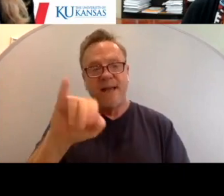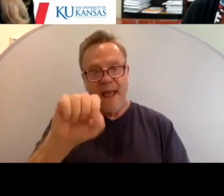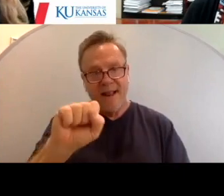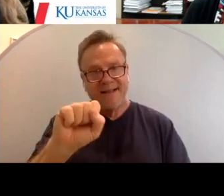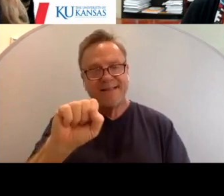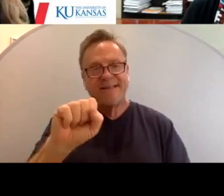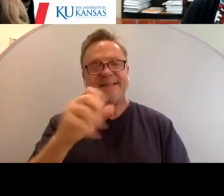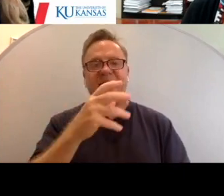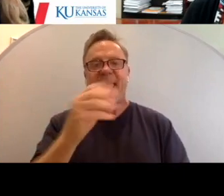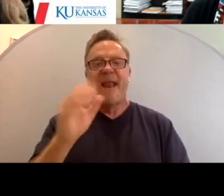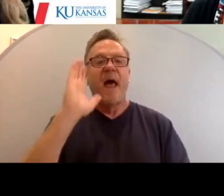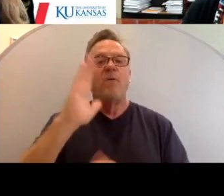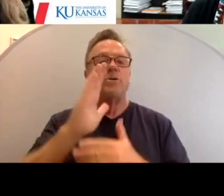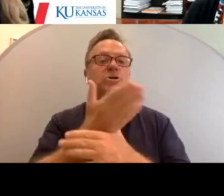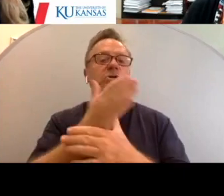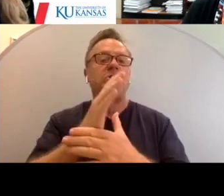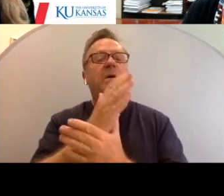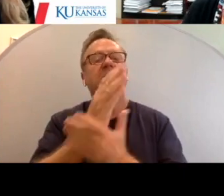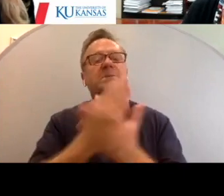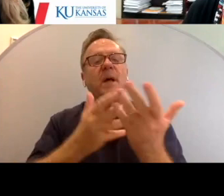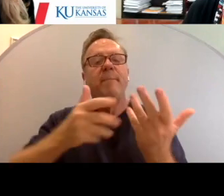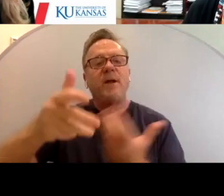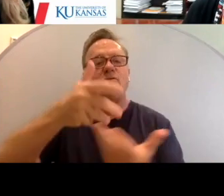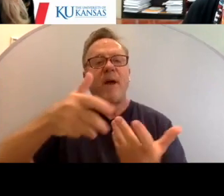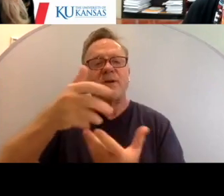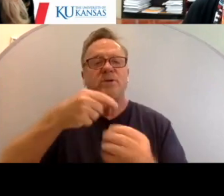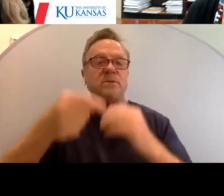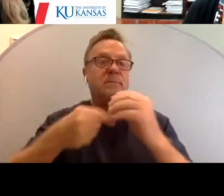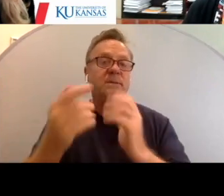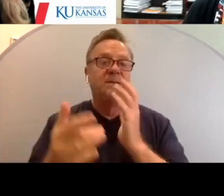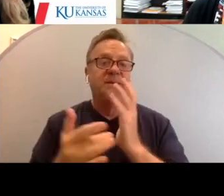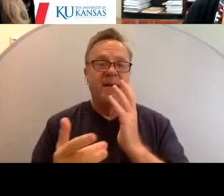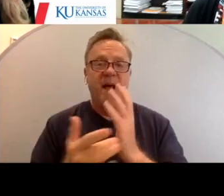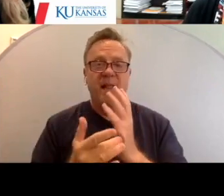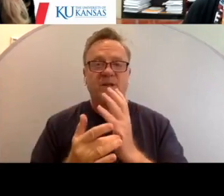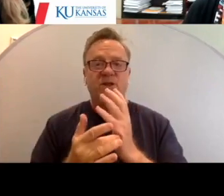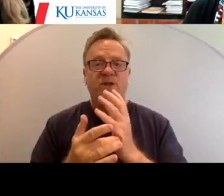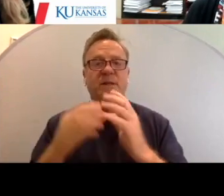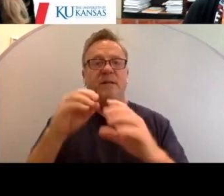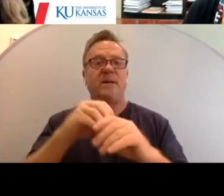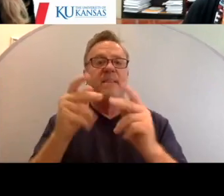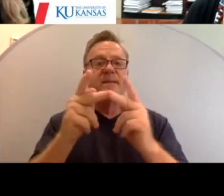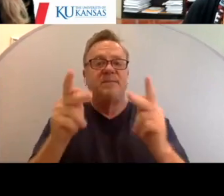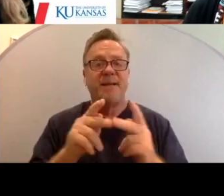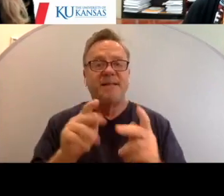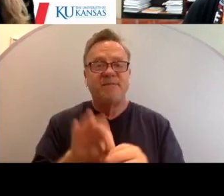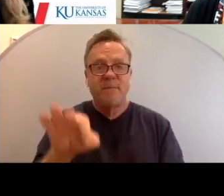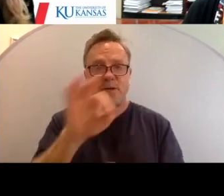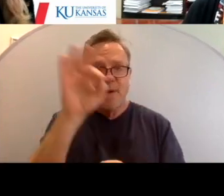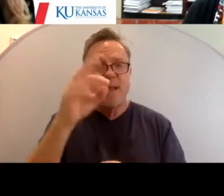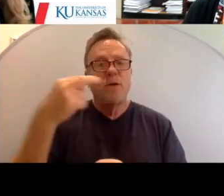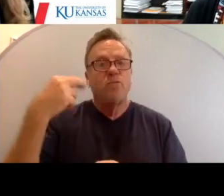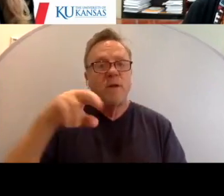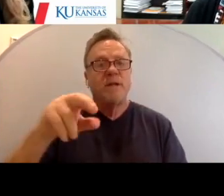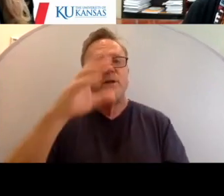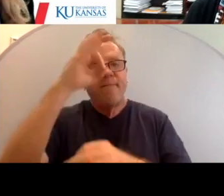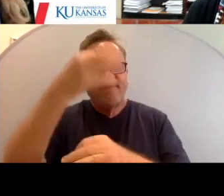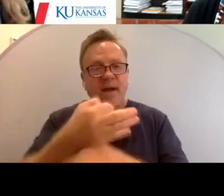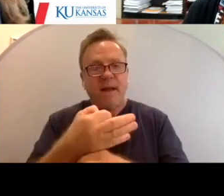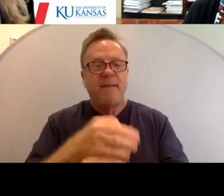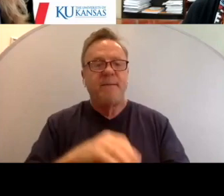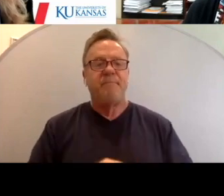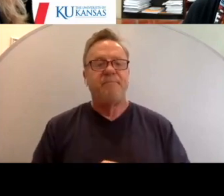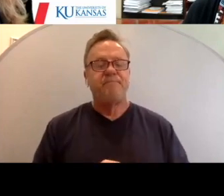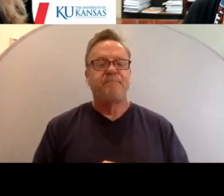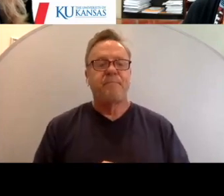I will be sharing some interactions around technology in the space of spirituality, religion, and faith. Next slide,